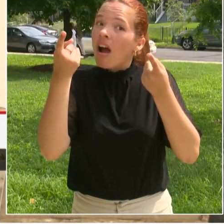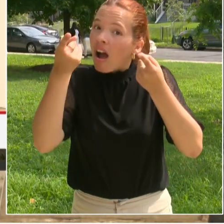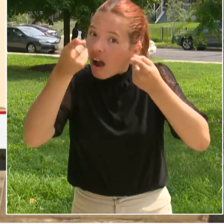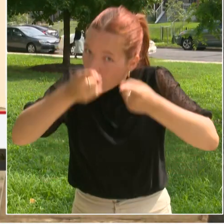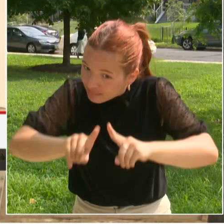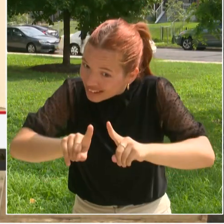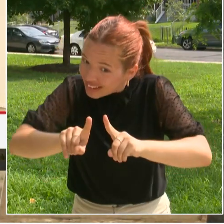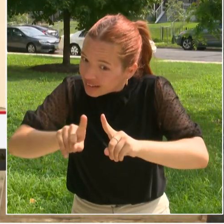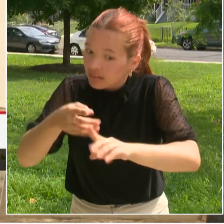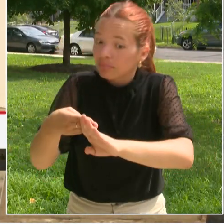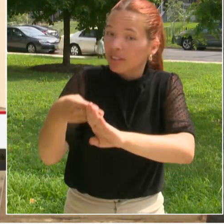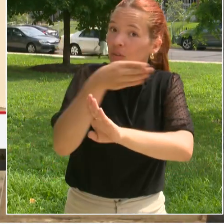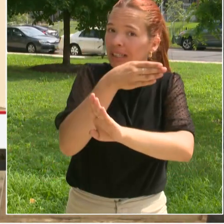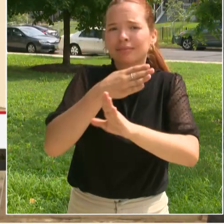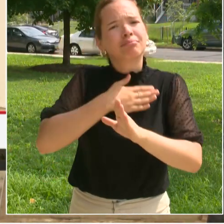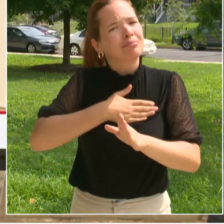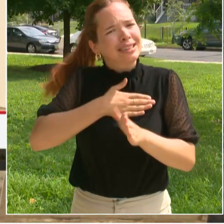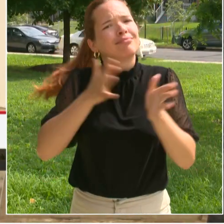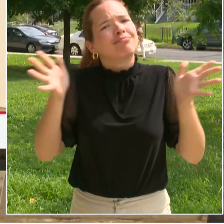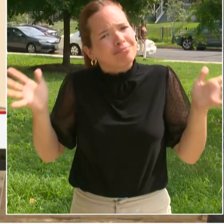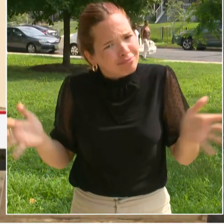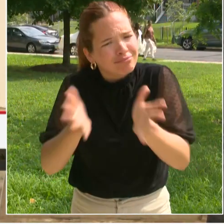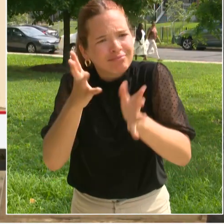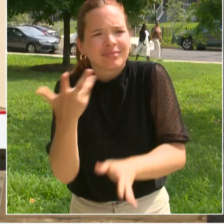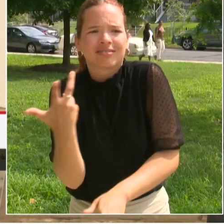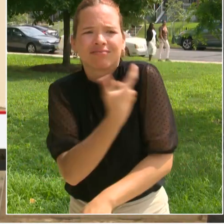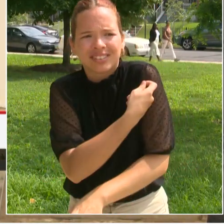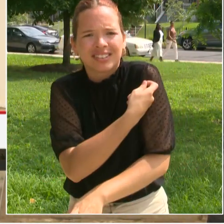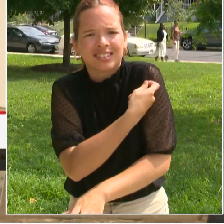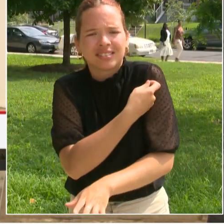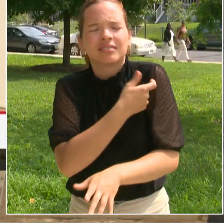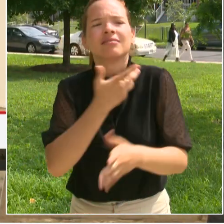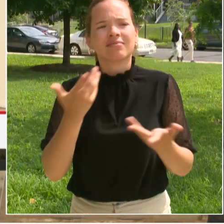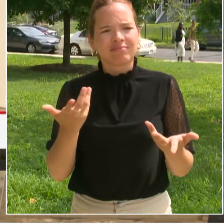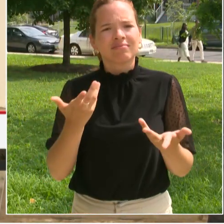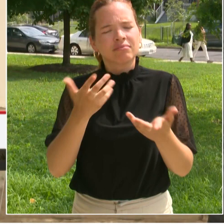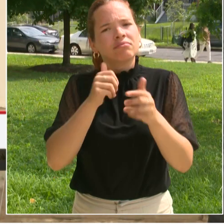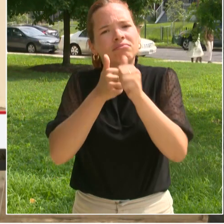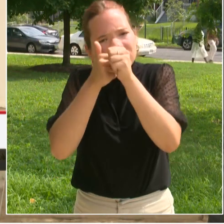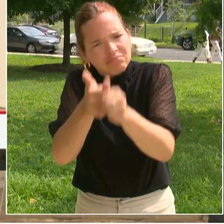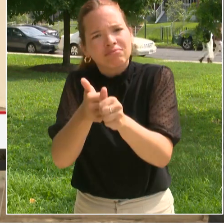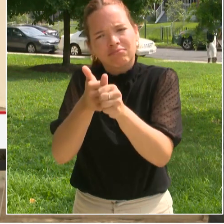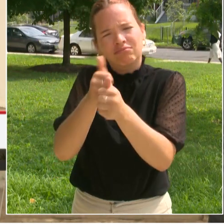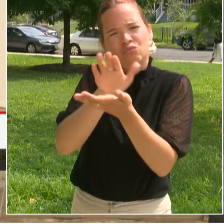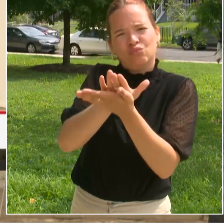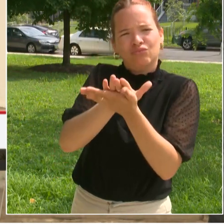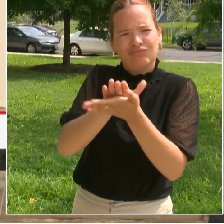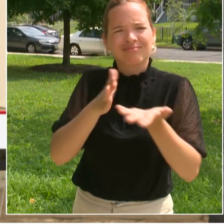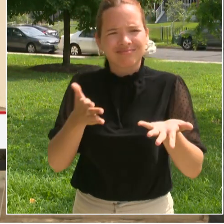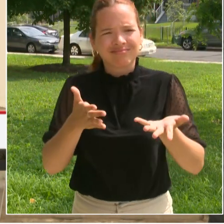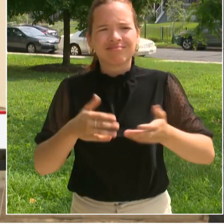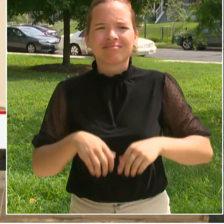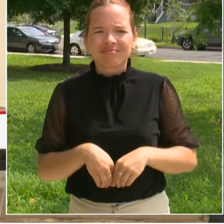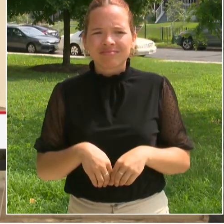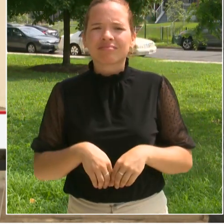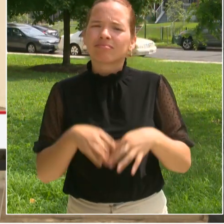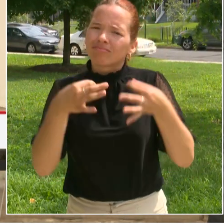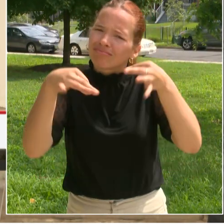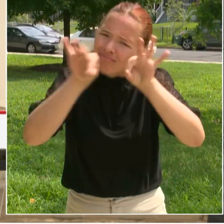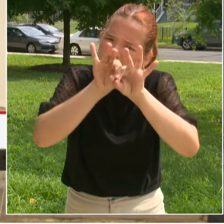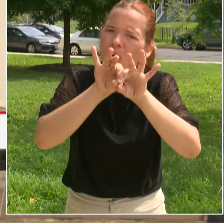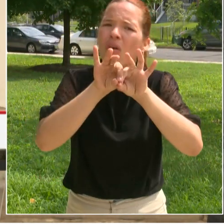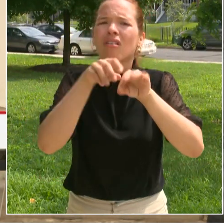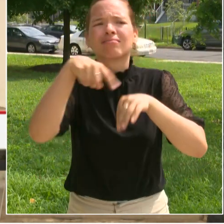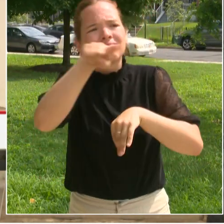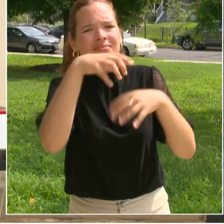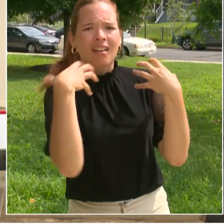all of the children in DC to be compliant with that. And for good reason, we want them to come back healthy and safe. And part of that